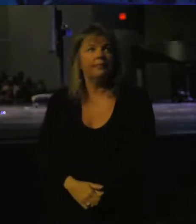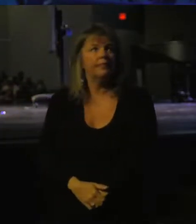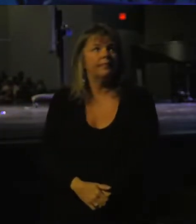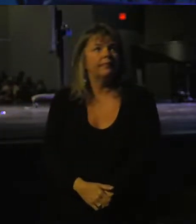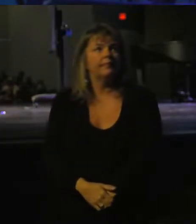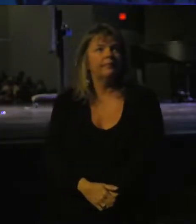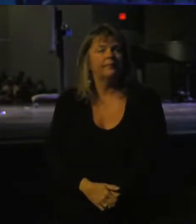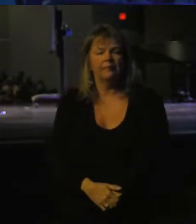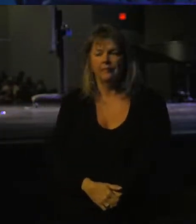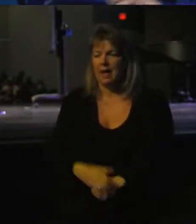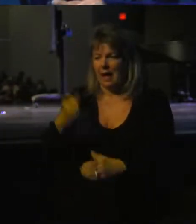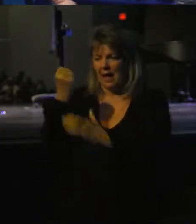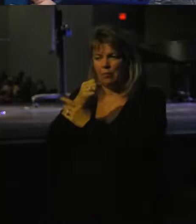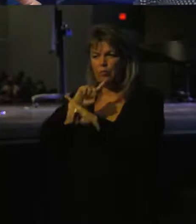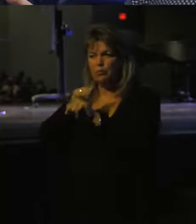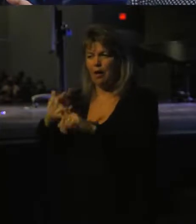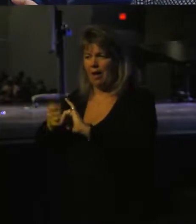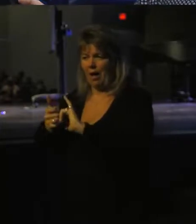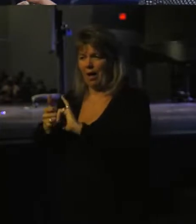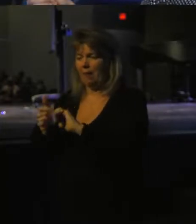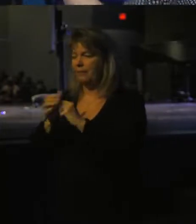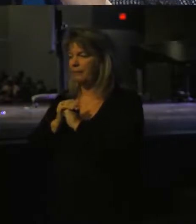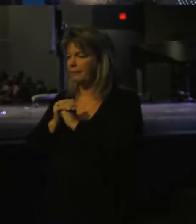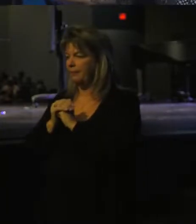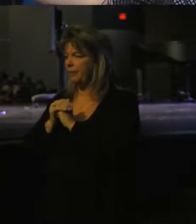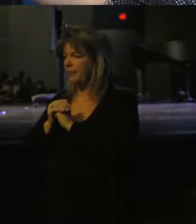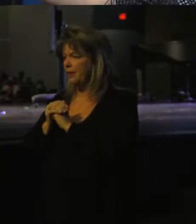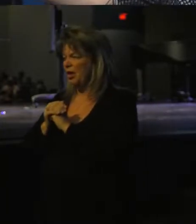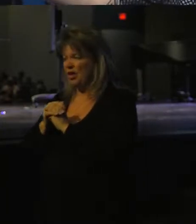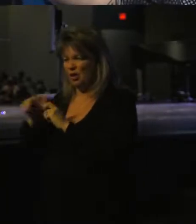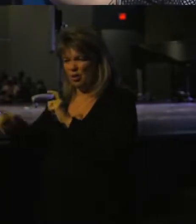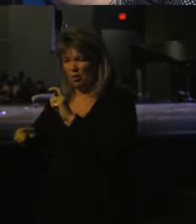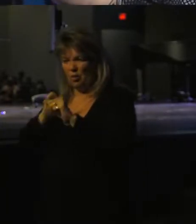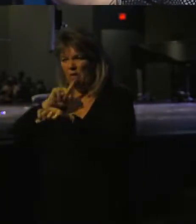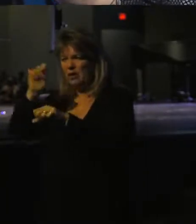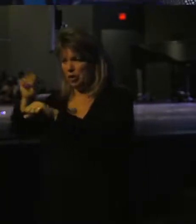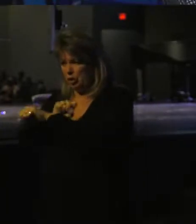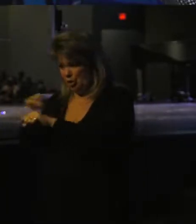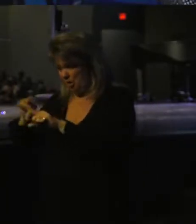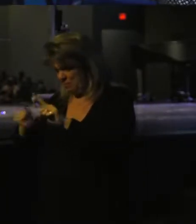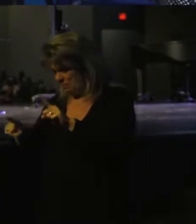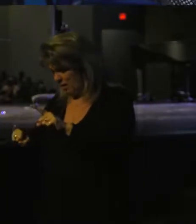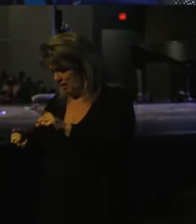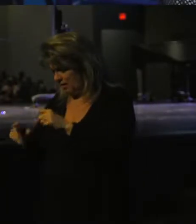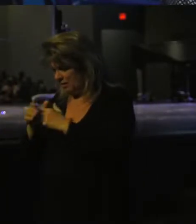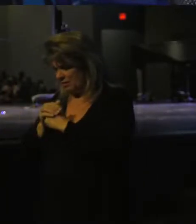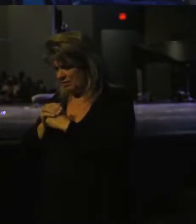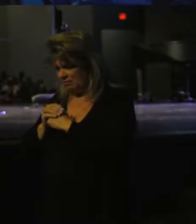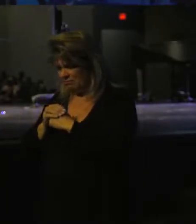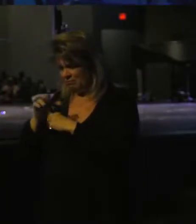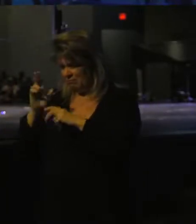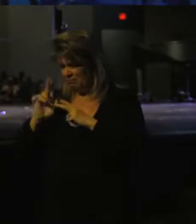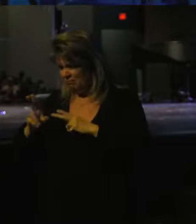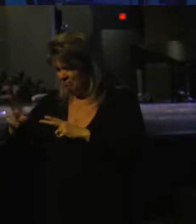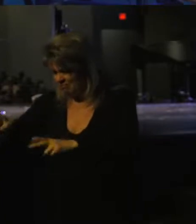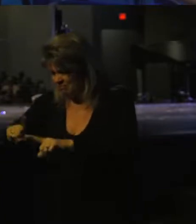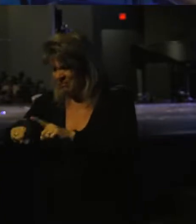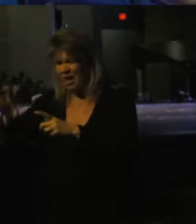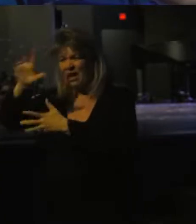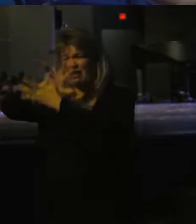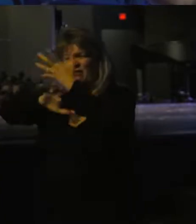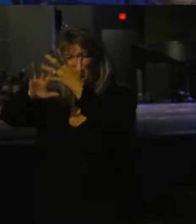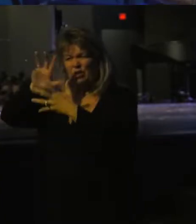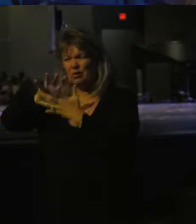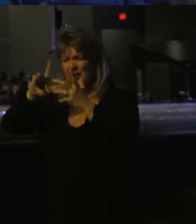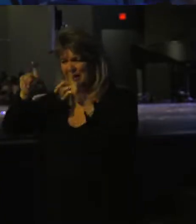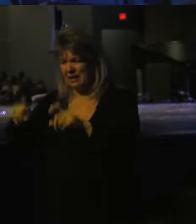How does Abraham respond to a certain but compelling but also confusing testing